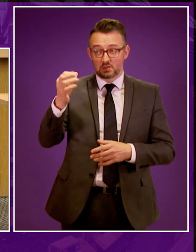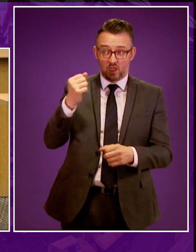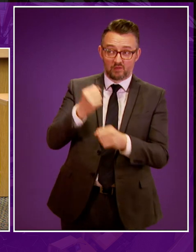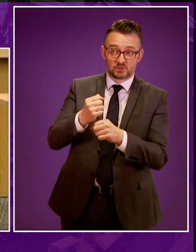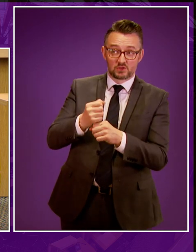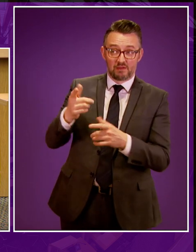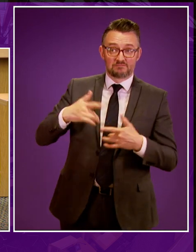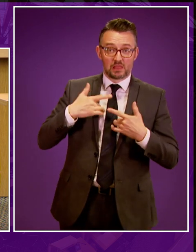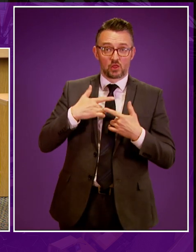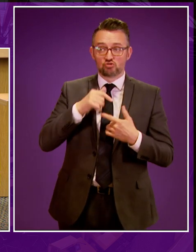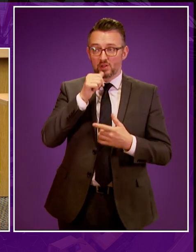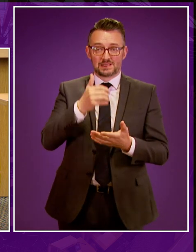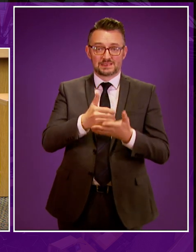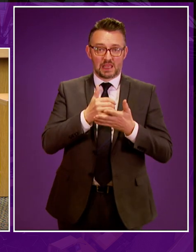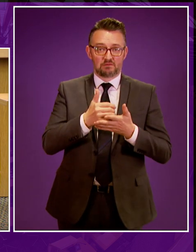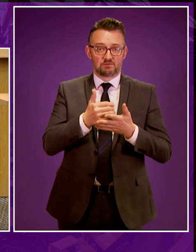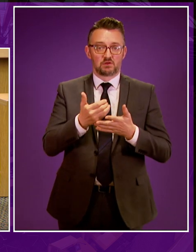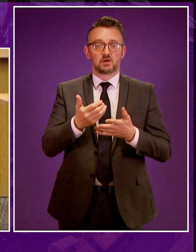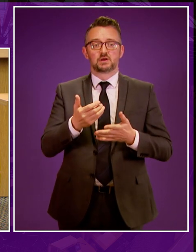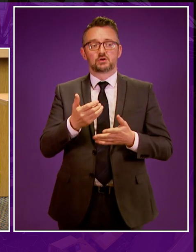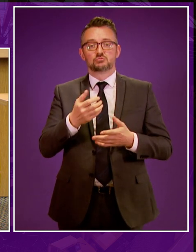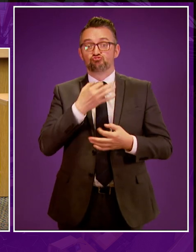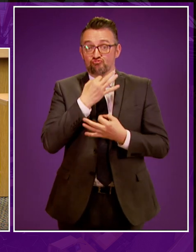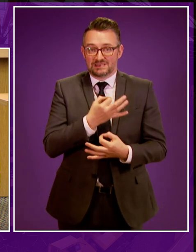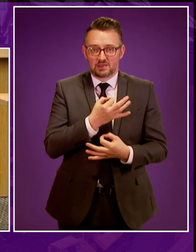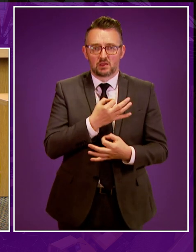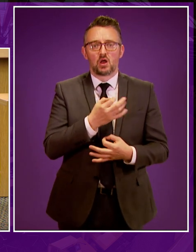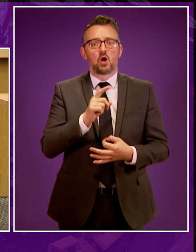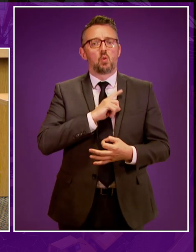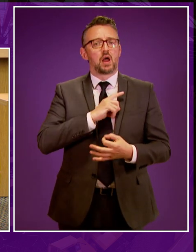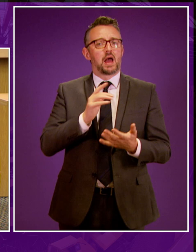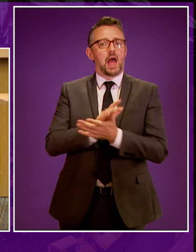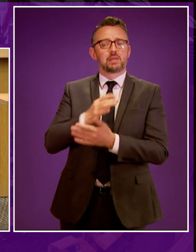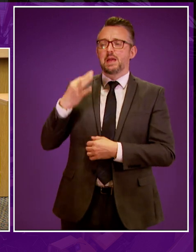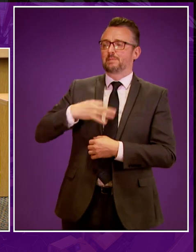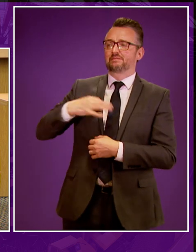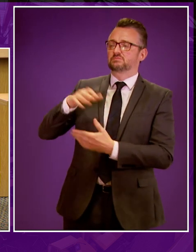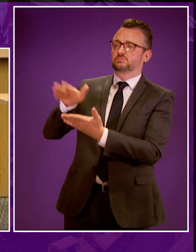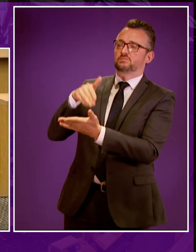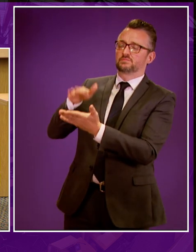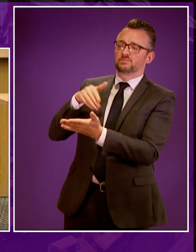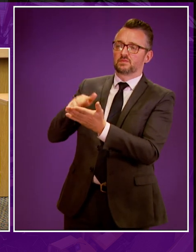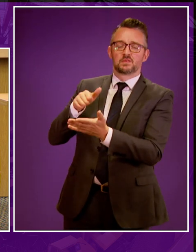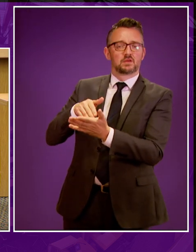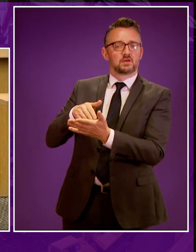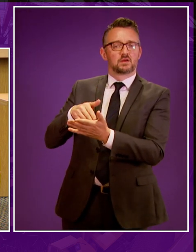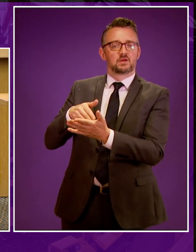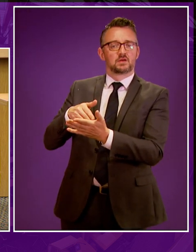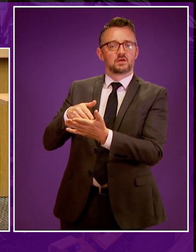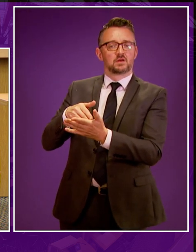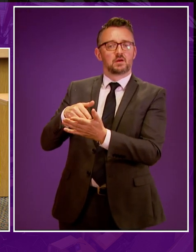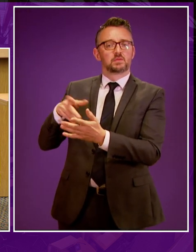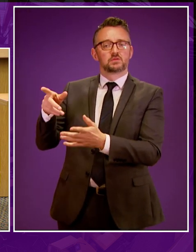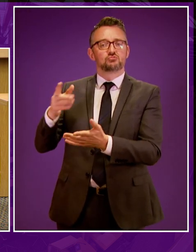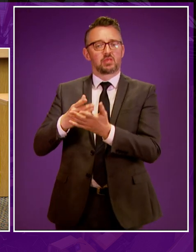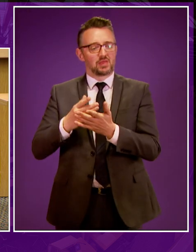it an unsafe or risky form of energy creation, why are they so happy to benefit from the product of the process but